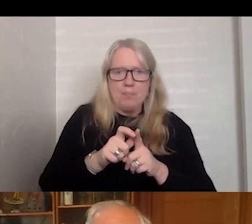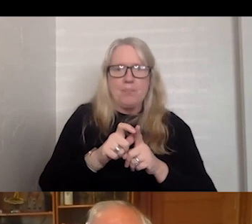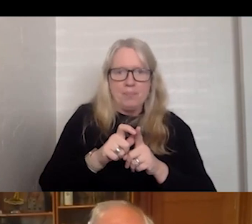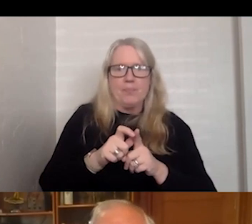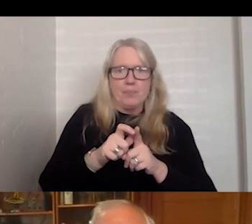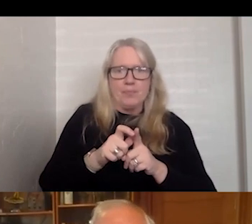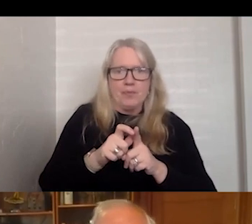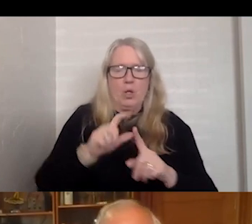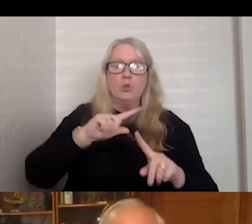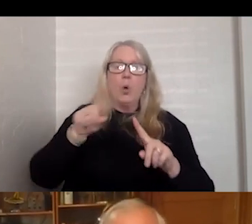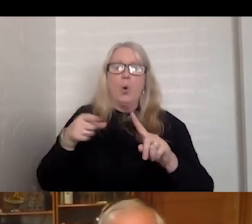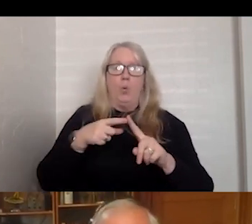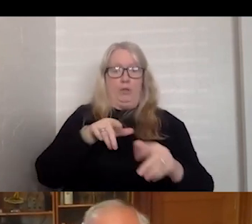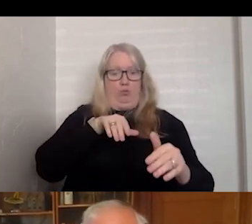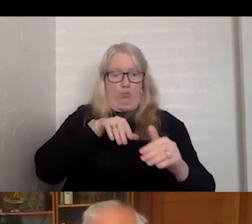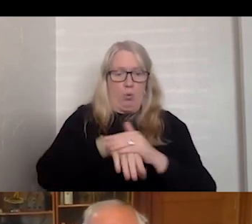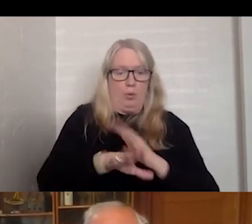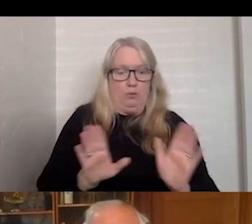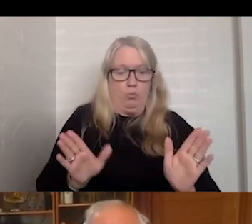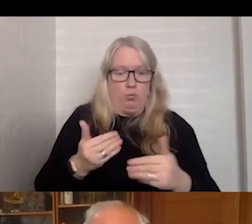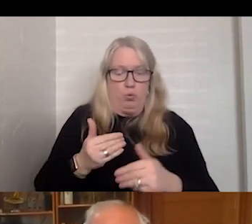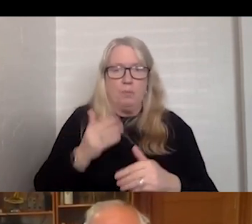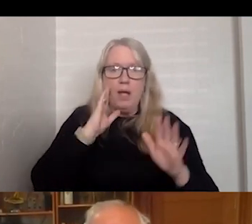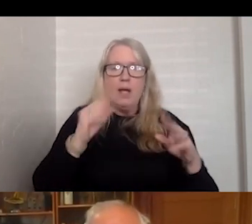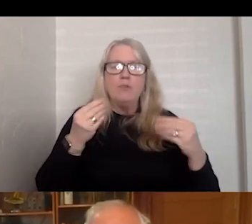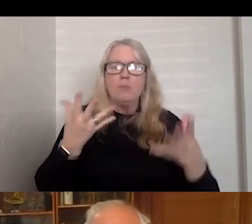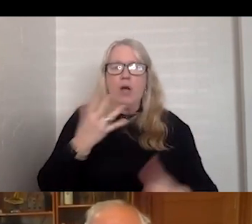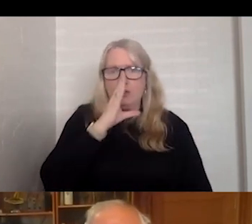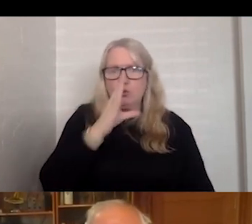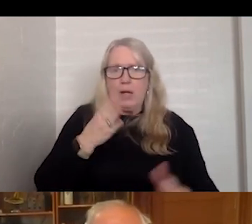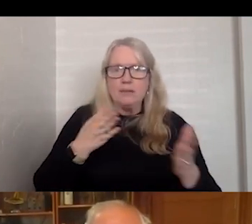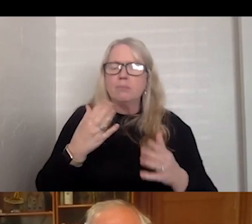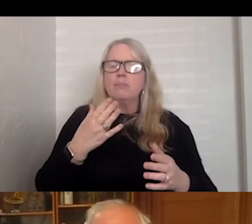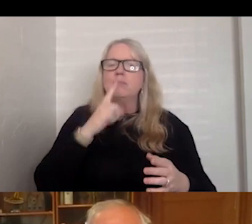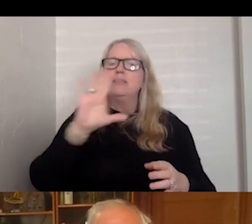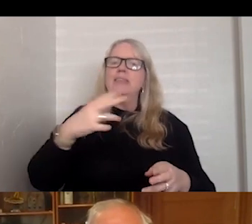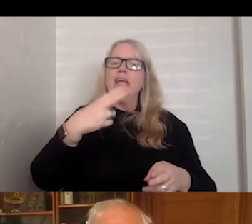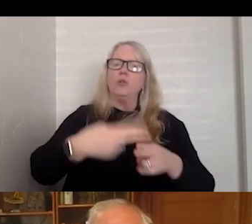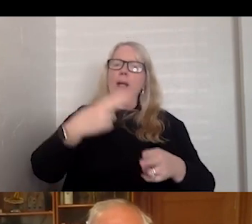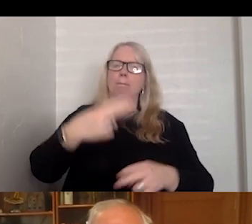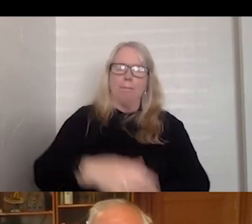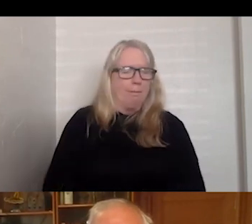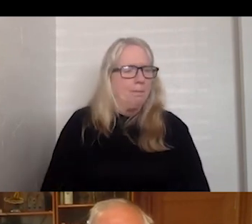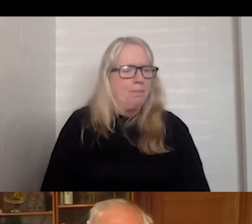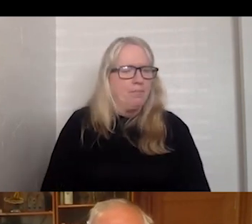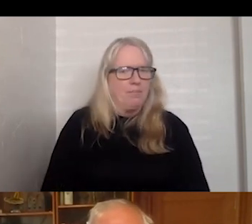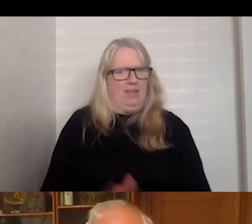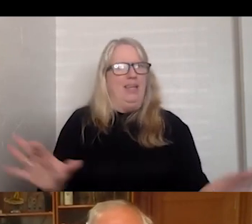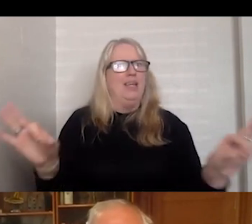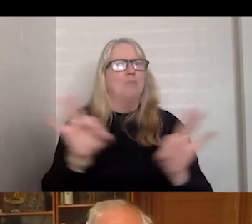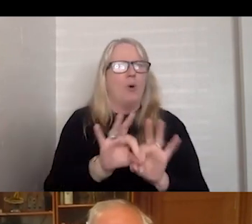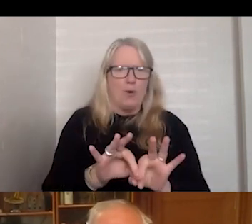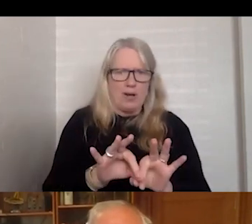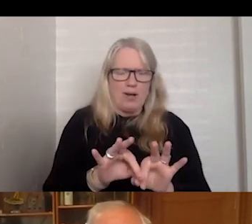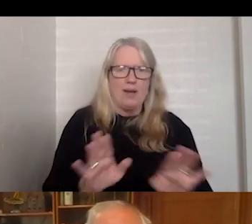And when you enter a room, if you're providing direct services, say your name. That's supremely important.